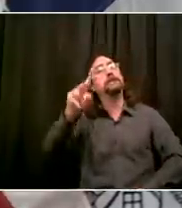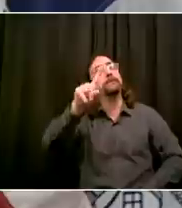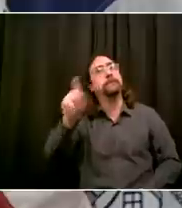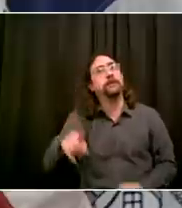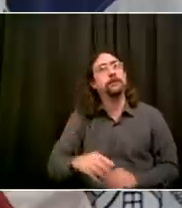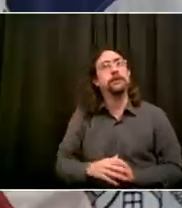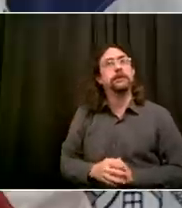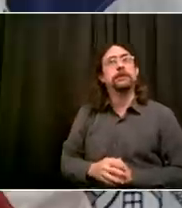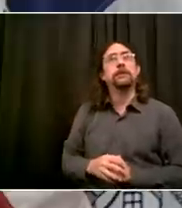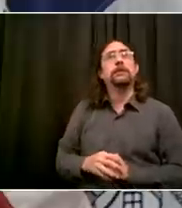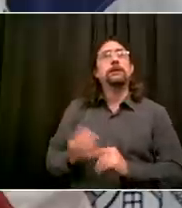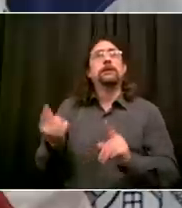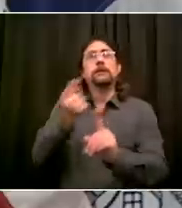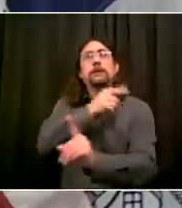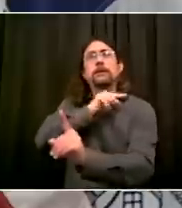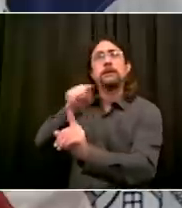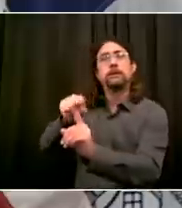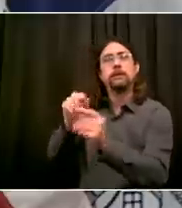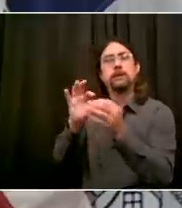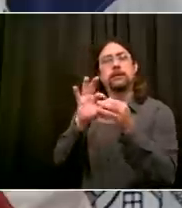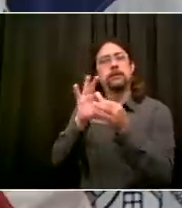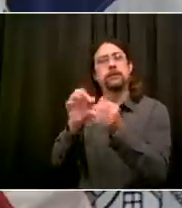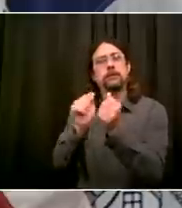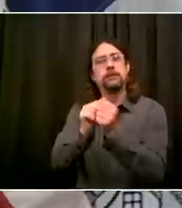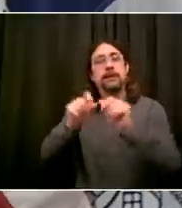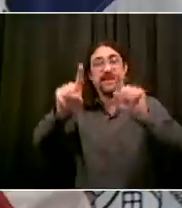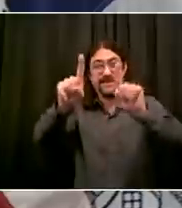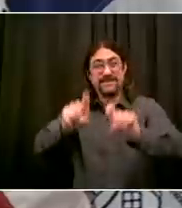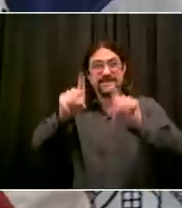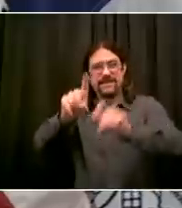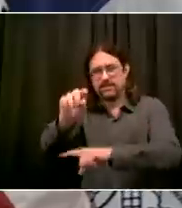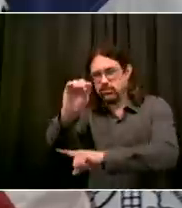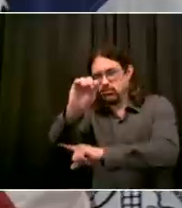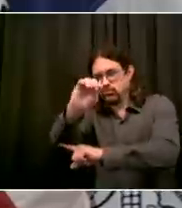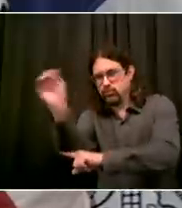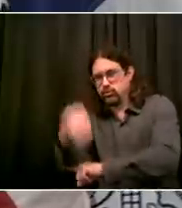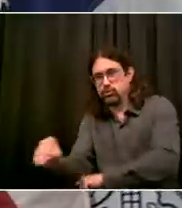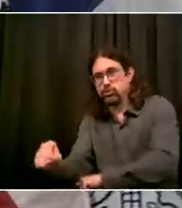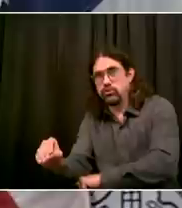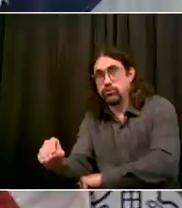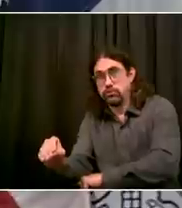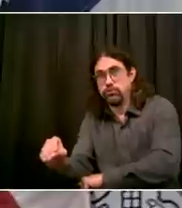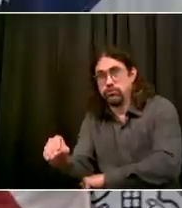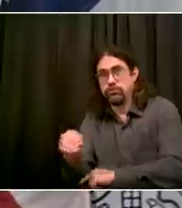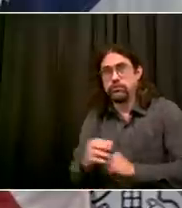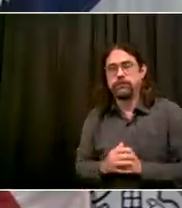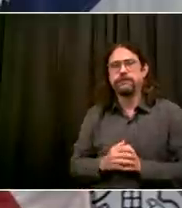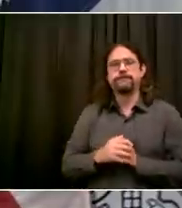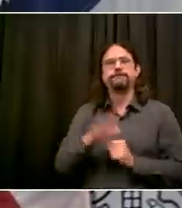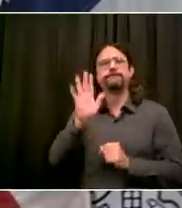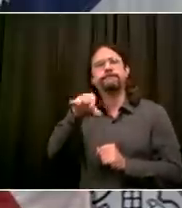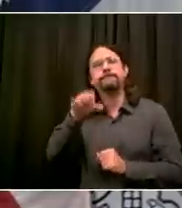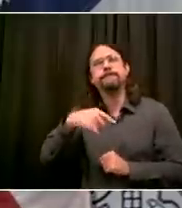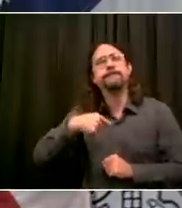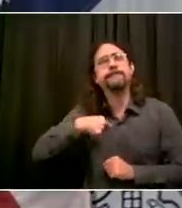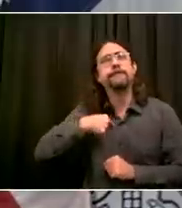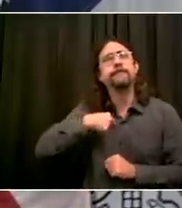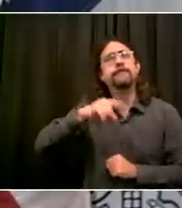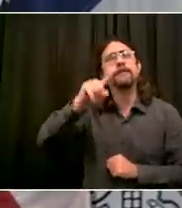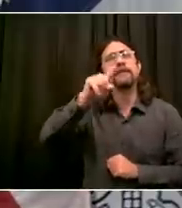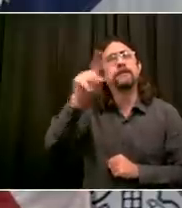leading to fewer tests. Are people with antibodies less likely to test? And is that somehow affecting the positive test results?